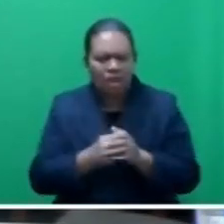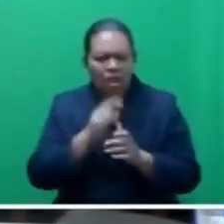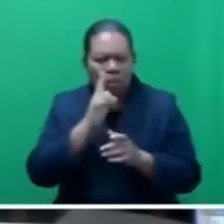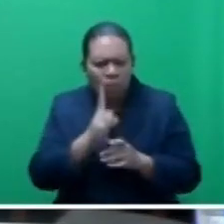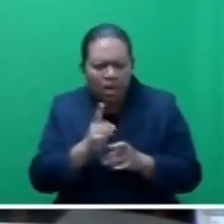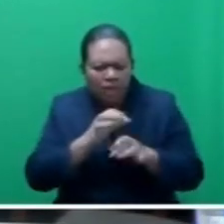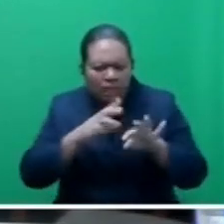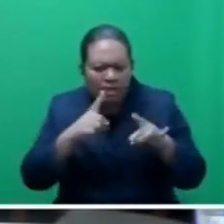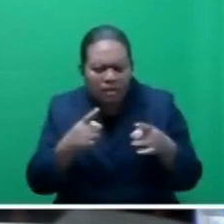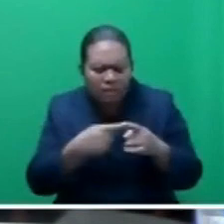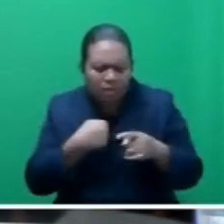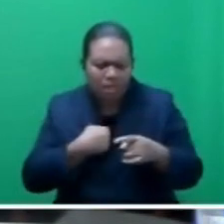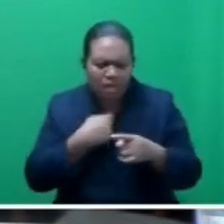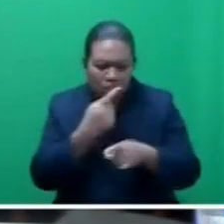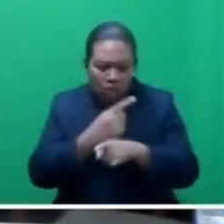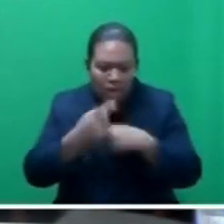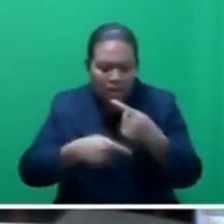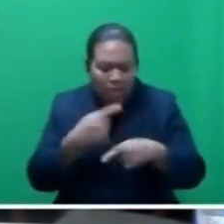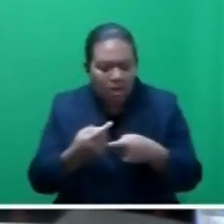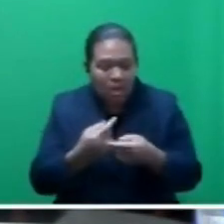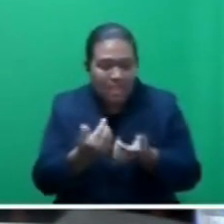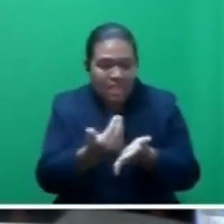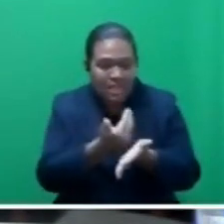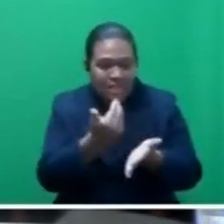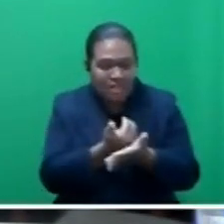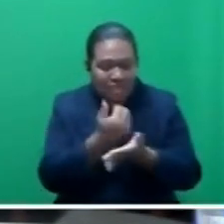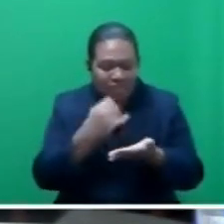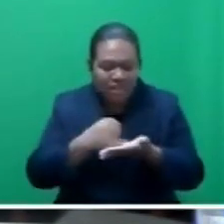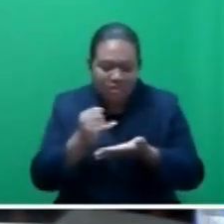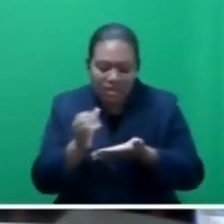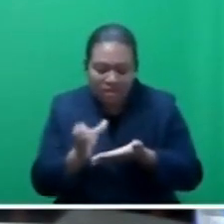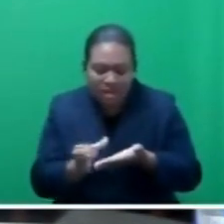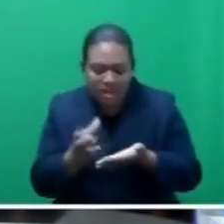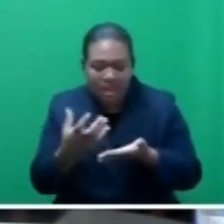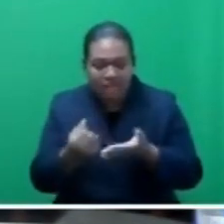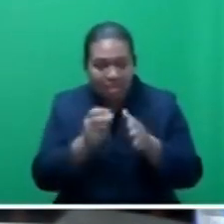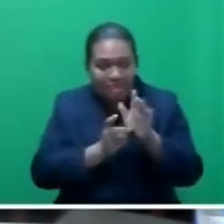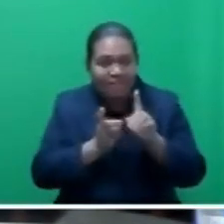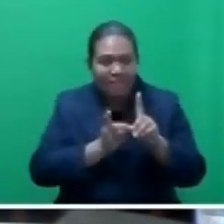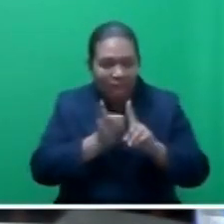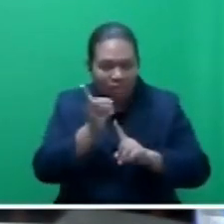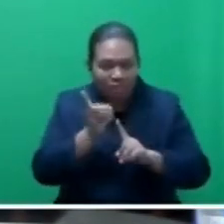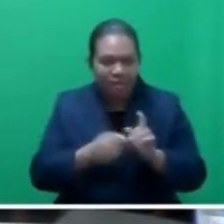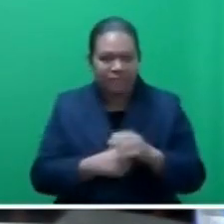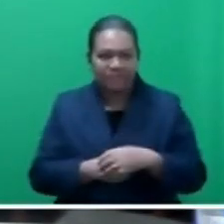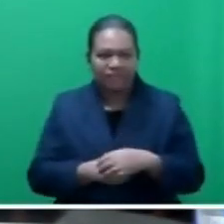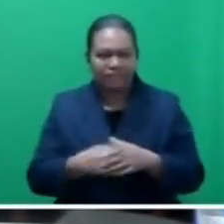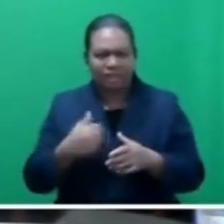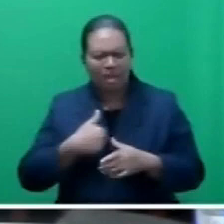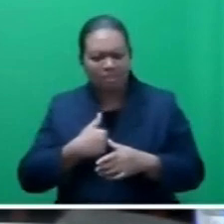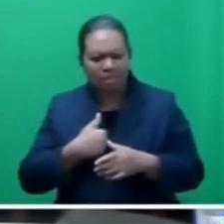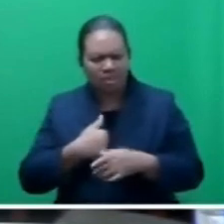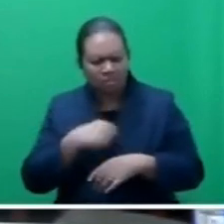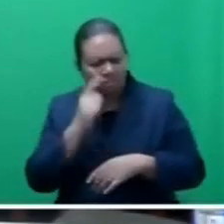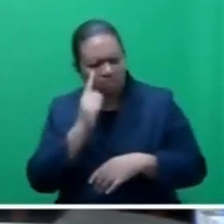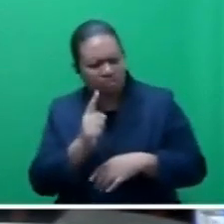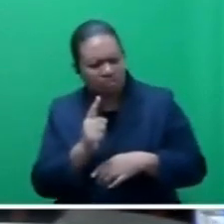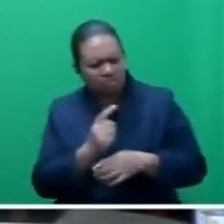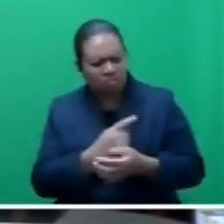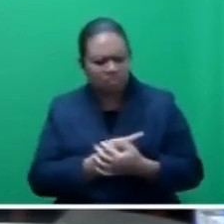I have been touching is savings and investment critical for growth and development. What I have noted, Mr. Speaker, said